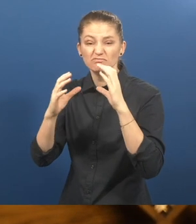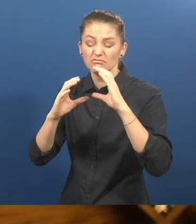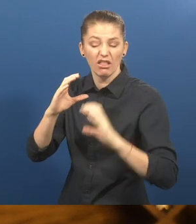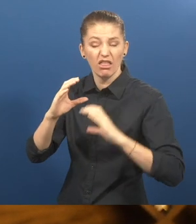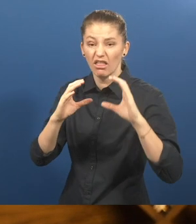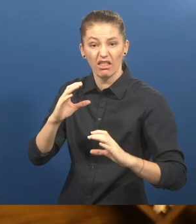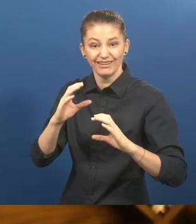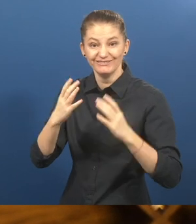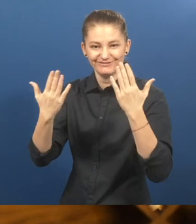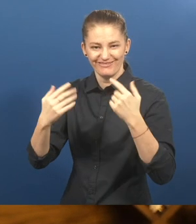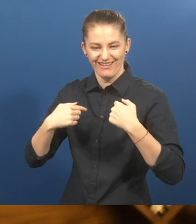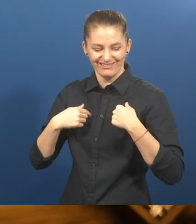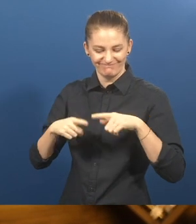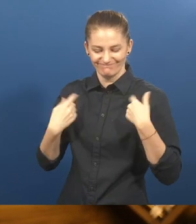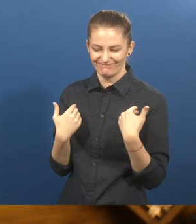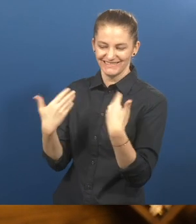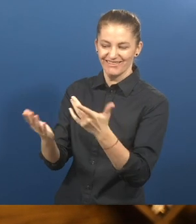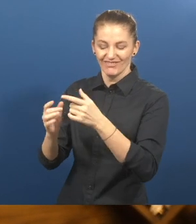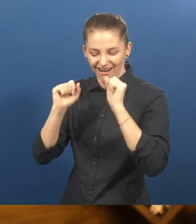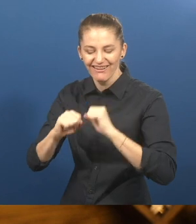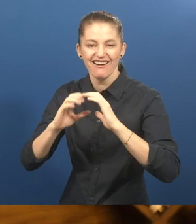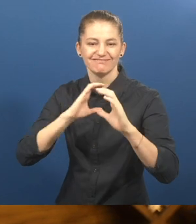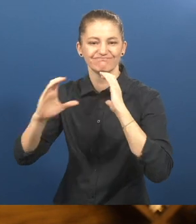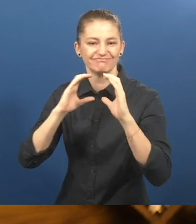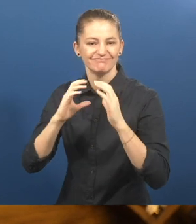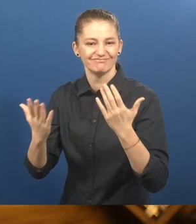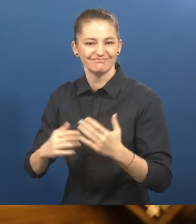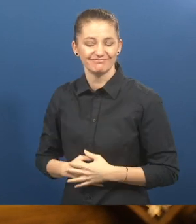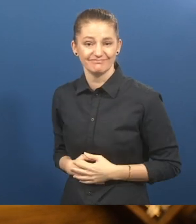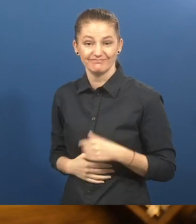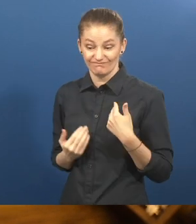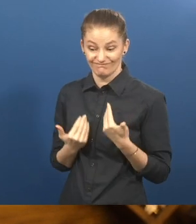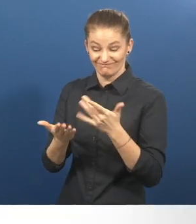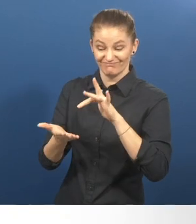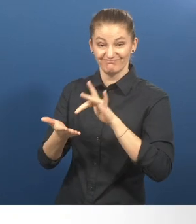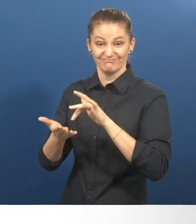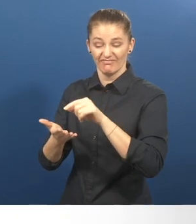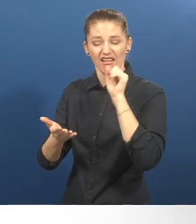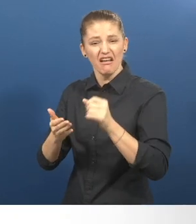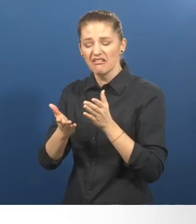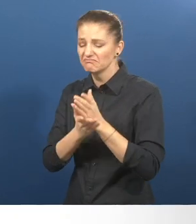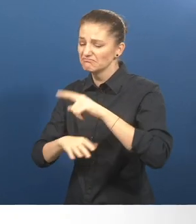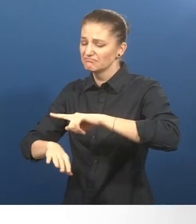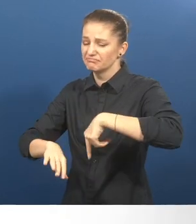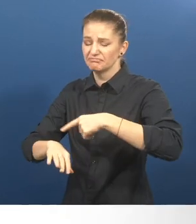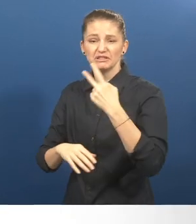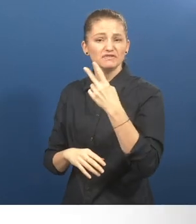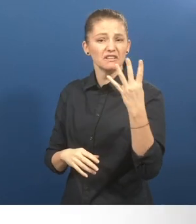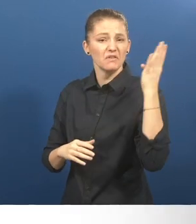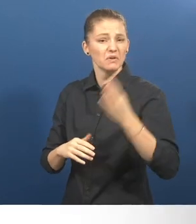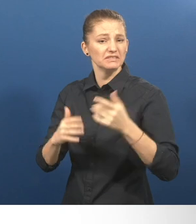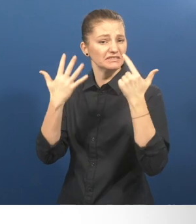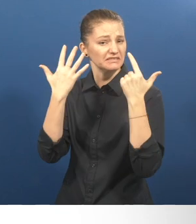communication gap. And we are here to bridge their gap. Our value proposition is, we are 24-7 available,